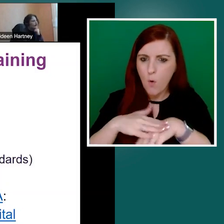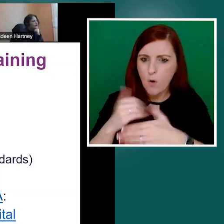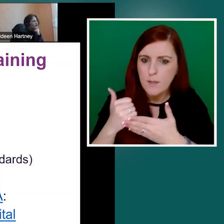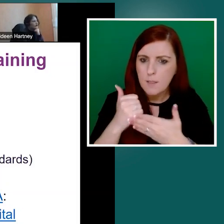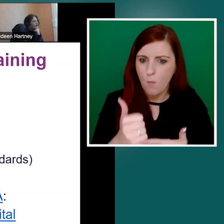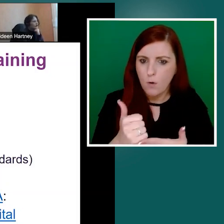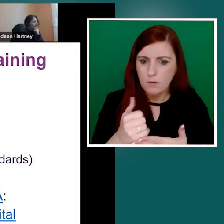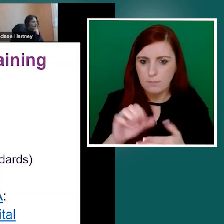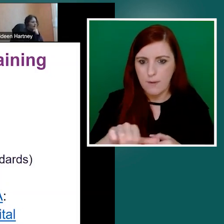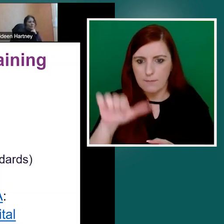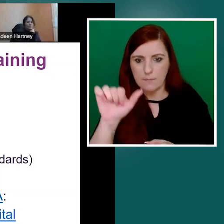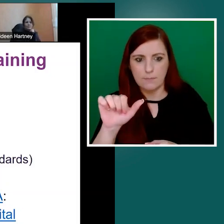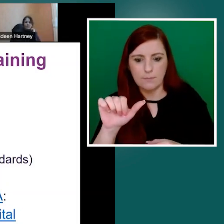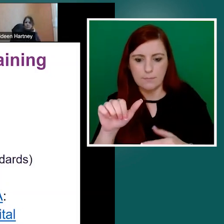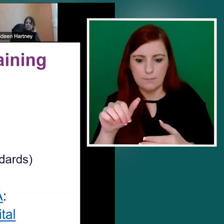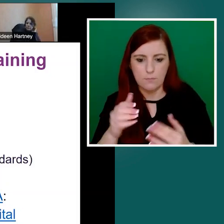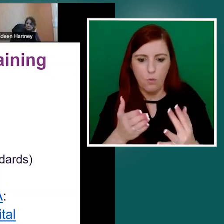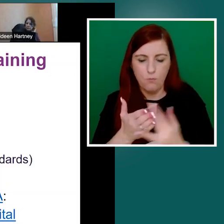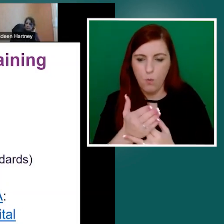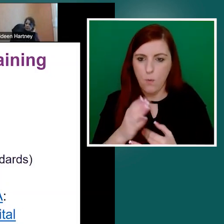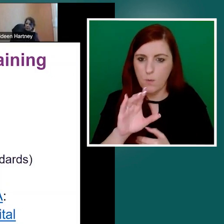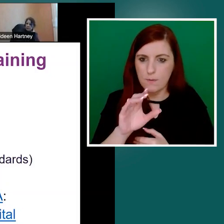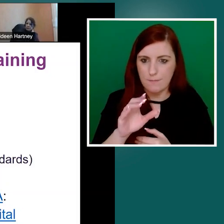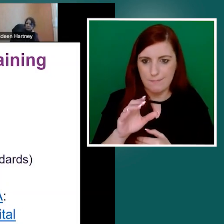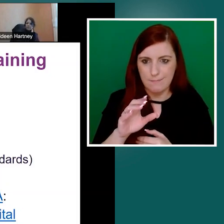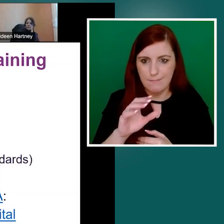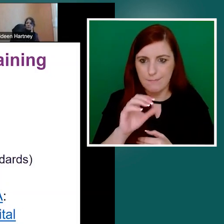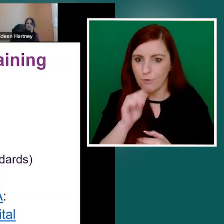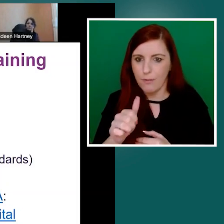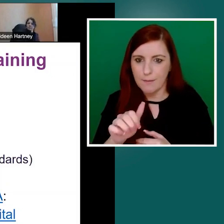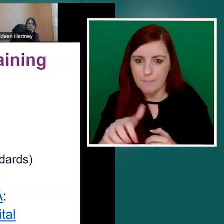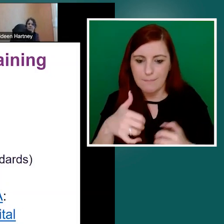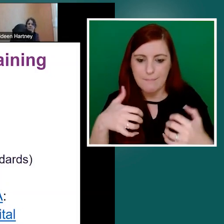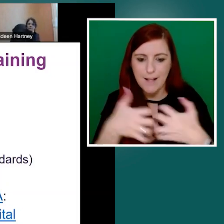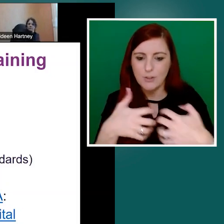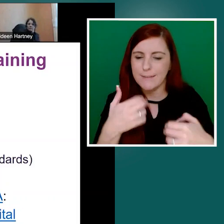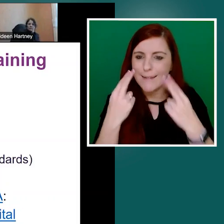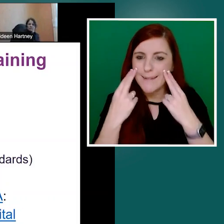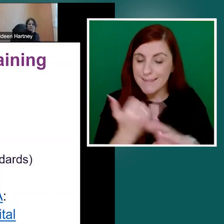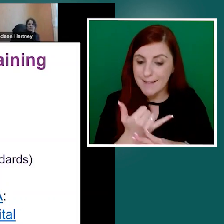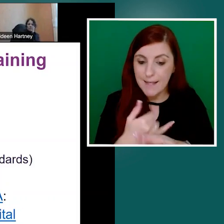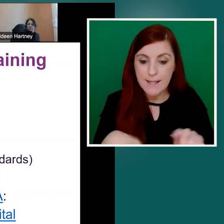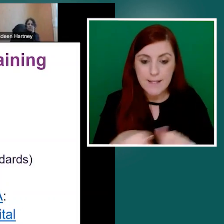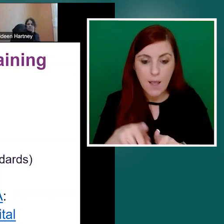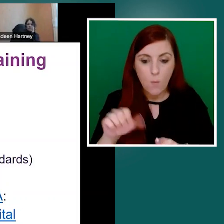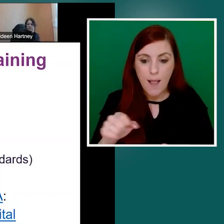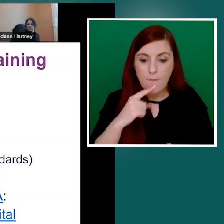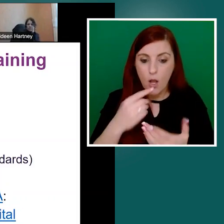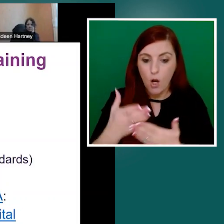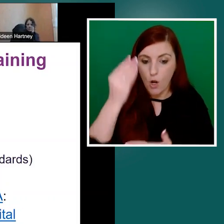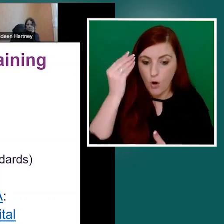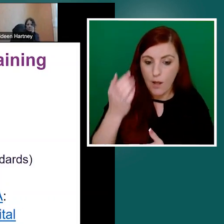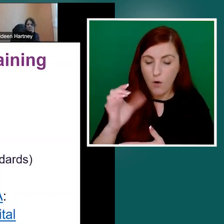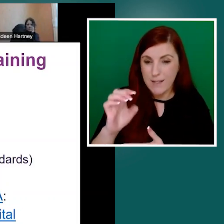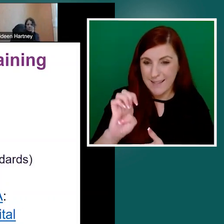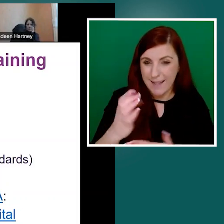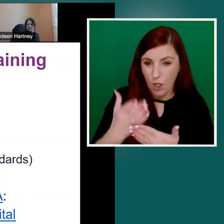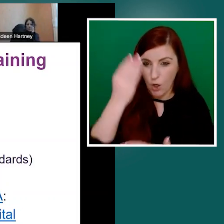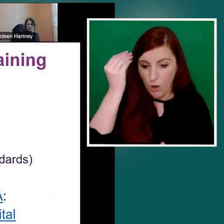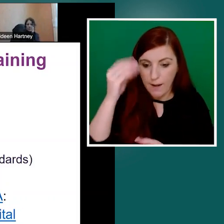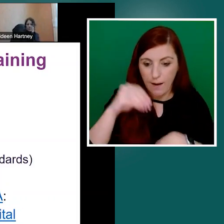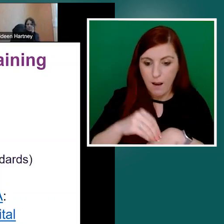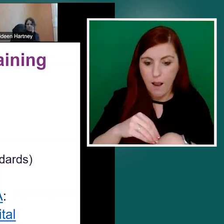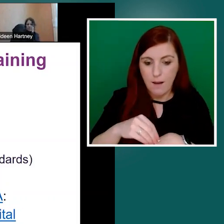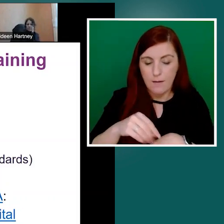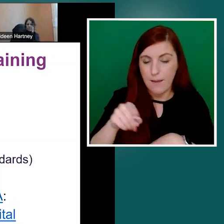-learning course, which is on our Learn with NALA platform called Understanding Adult Literacy, Numeracy and Digital Literacy Needs. And I've